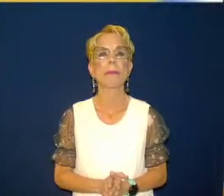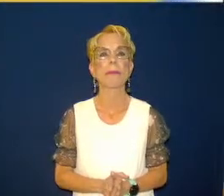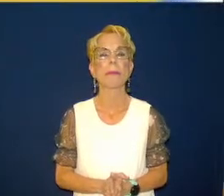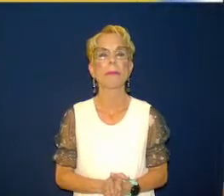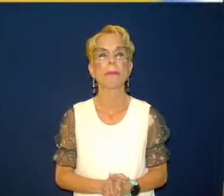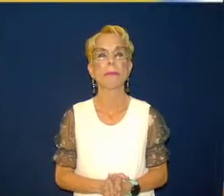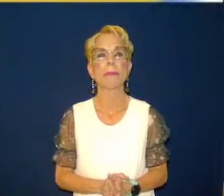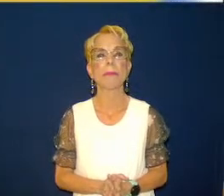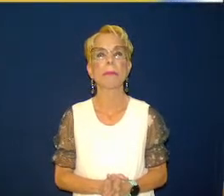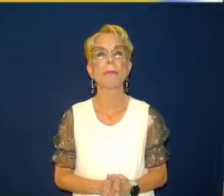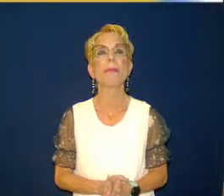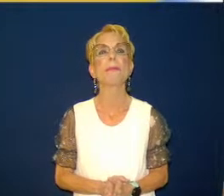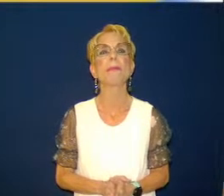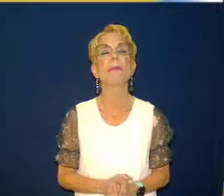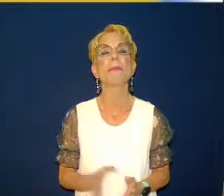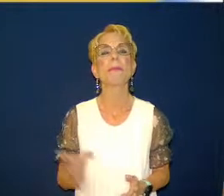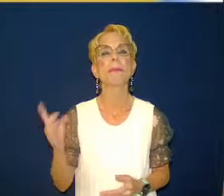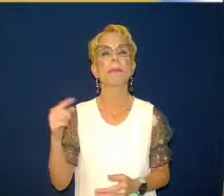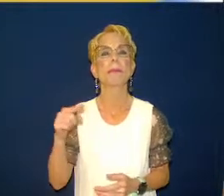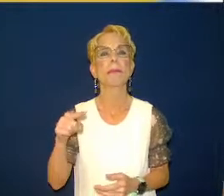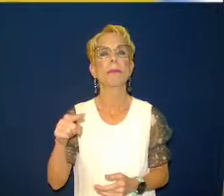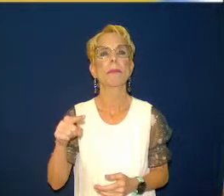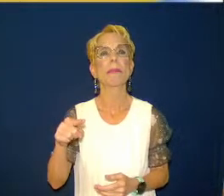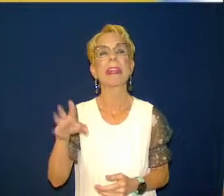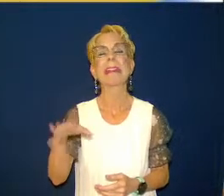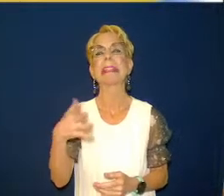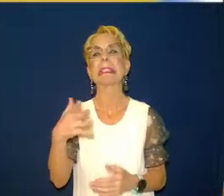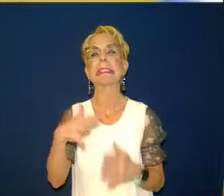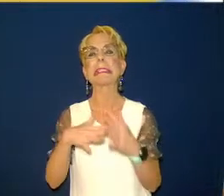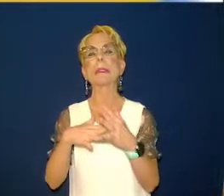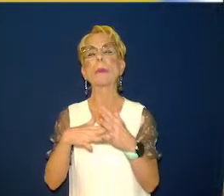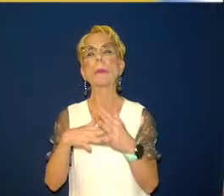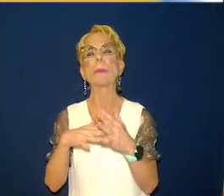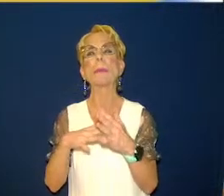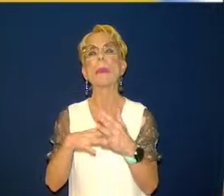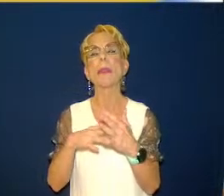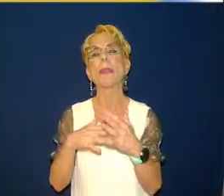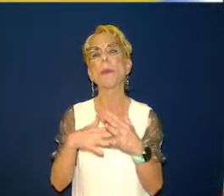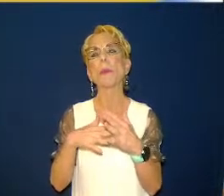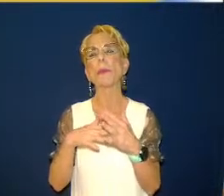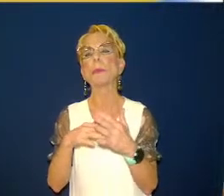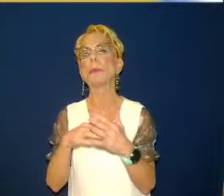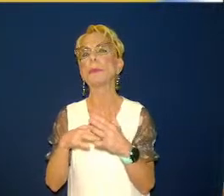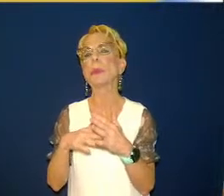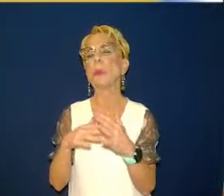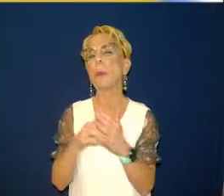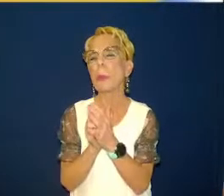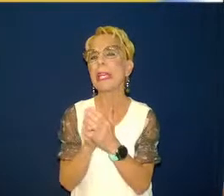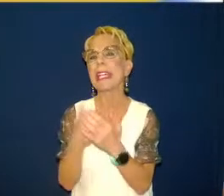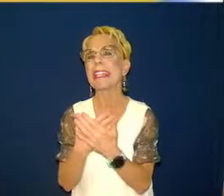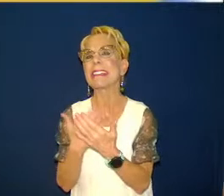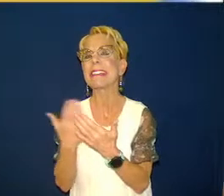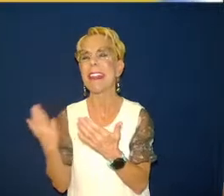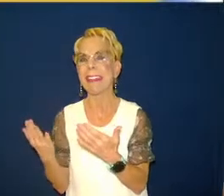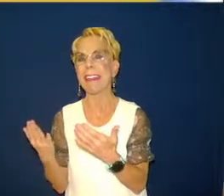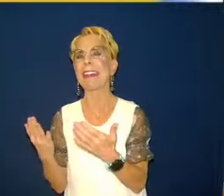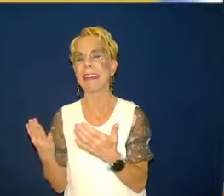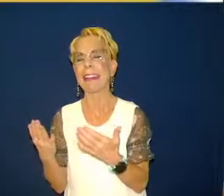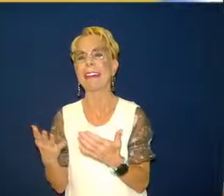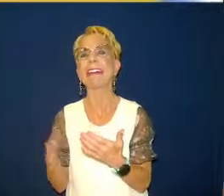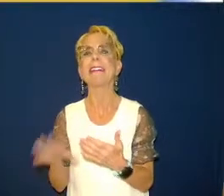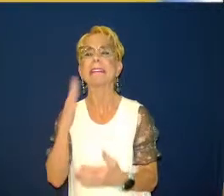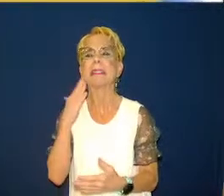this one right here is your weakest link matter of fact when we did this at united probably 10 years ago